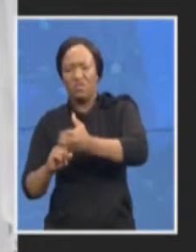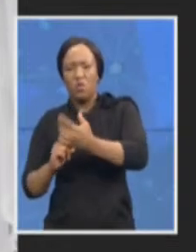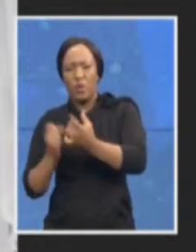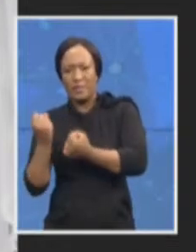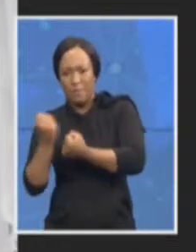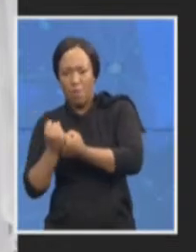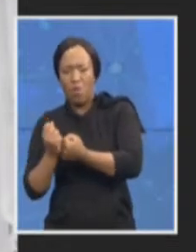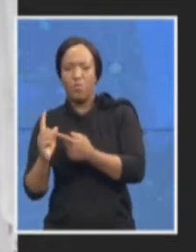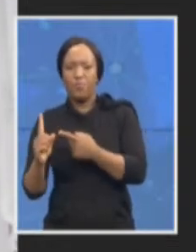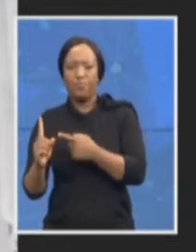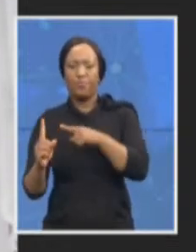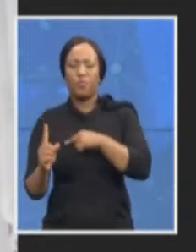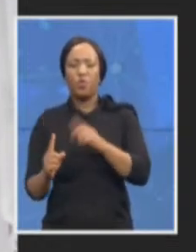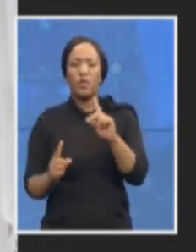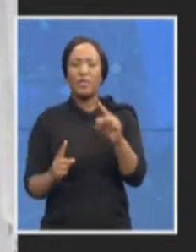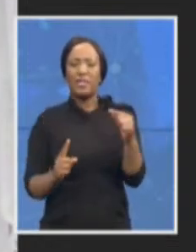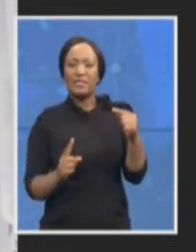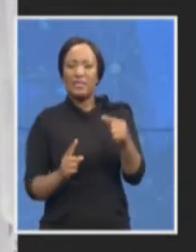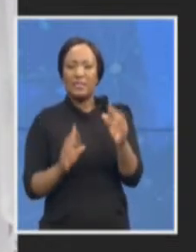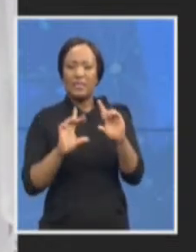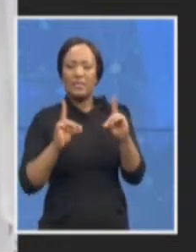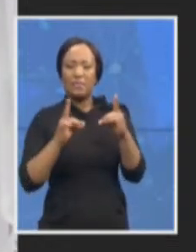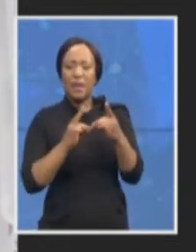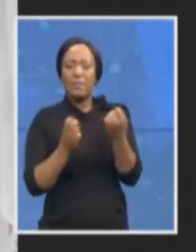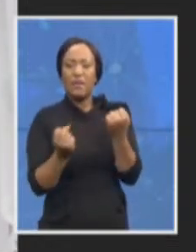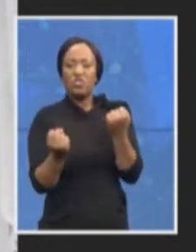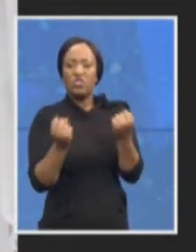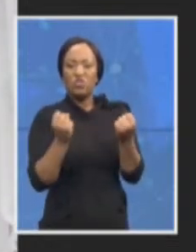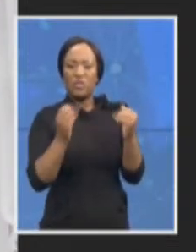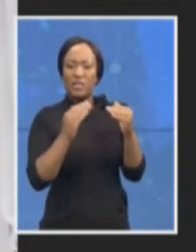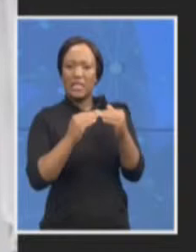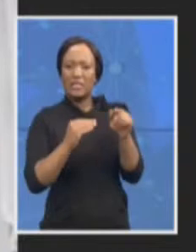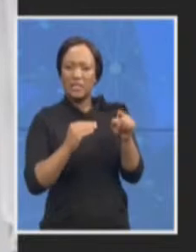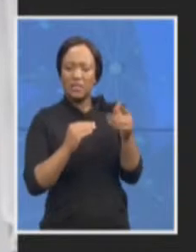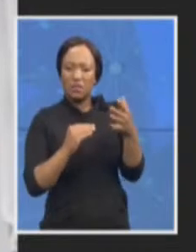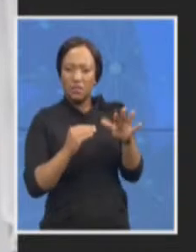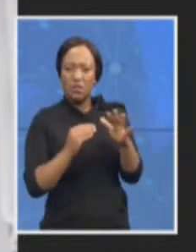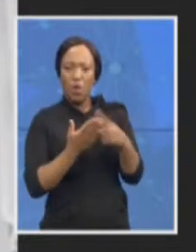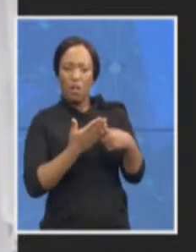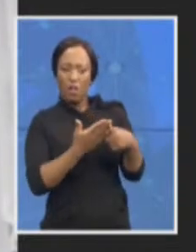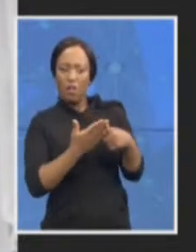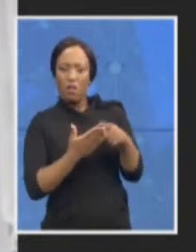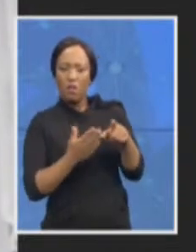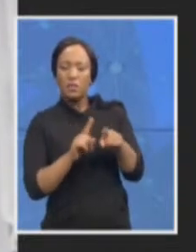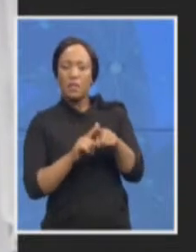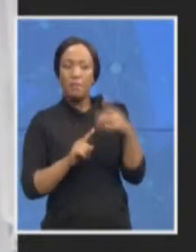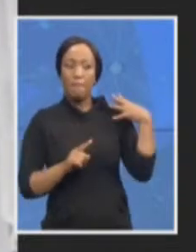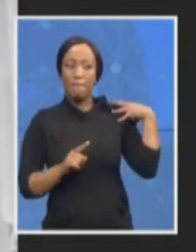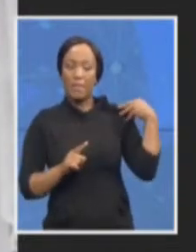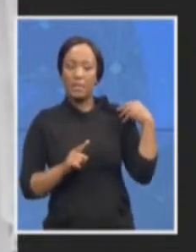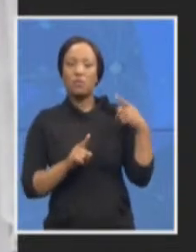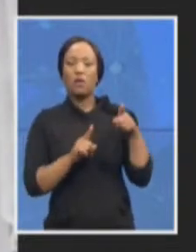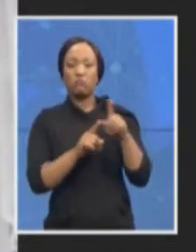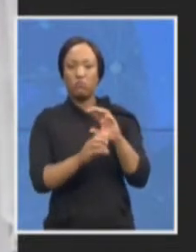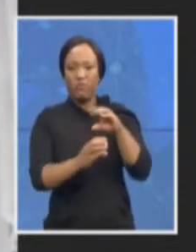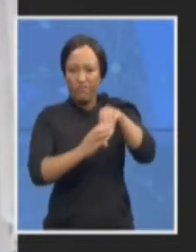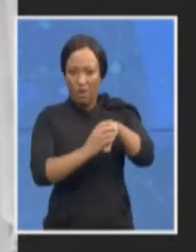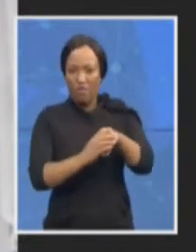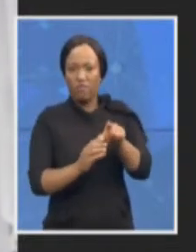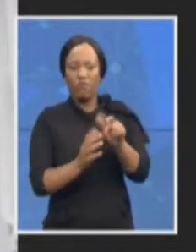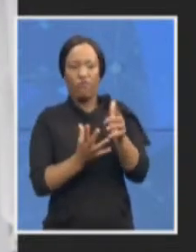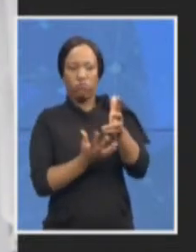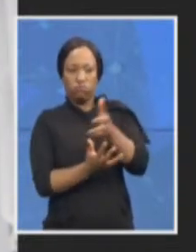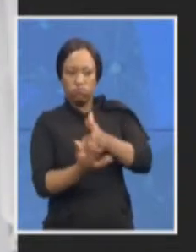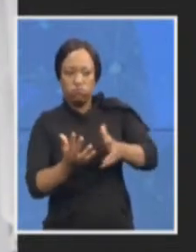facilitating discussions on this now the minister is also involved so it's at a very high level that